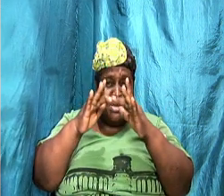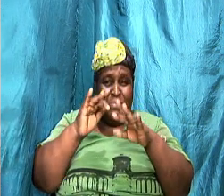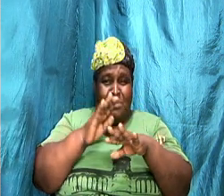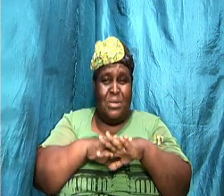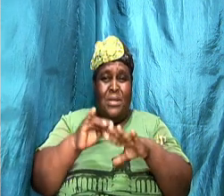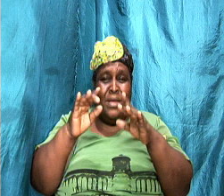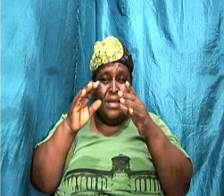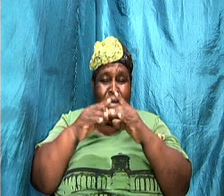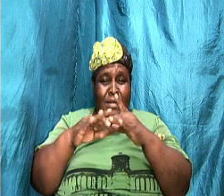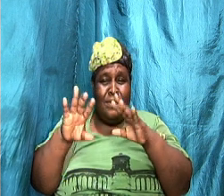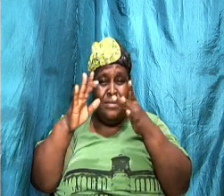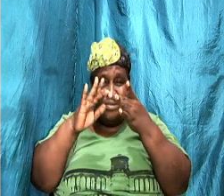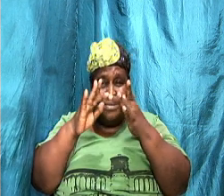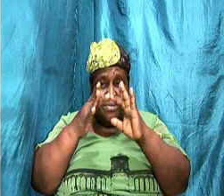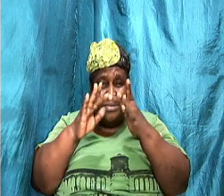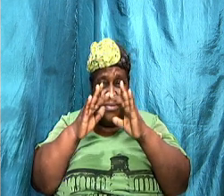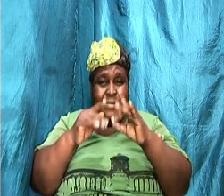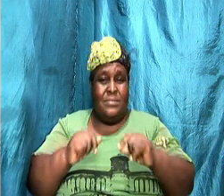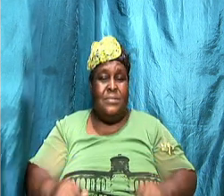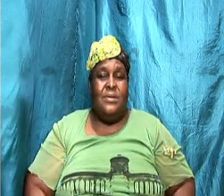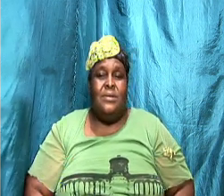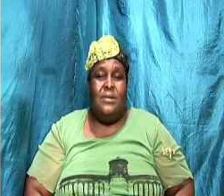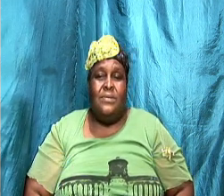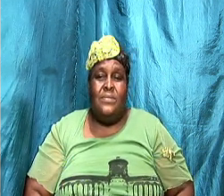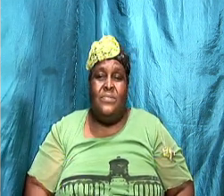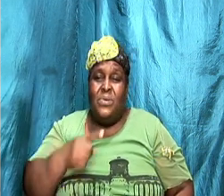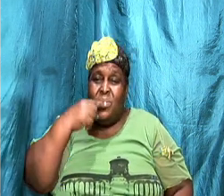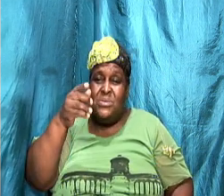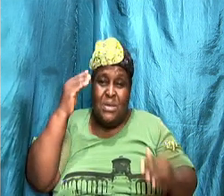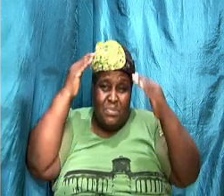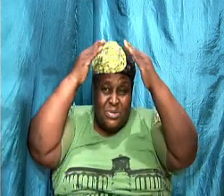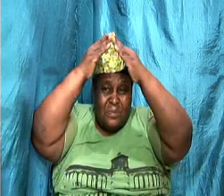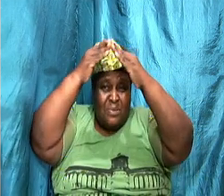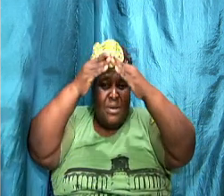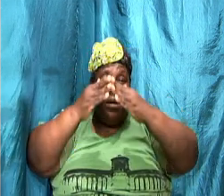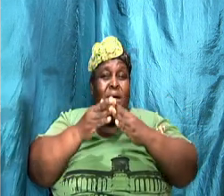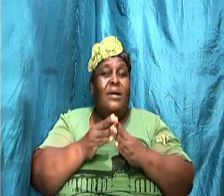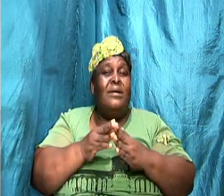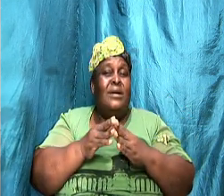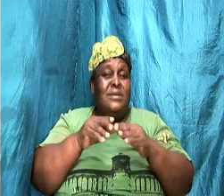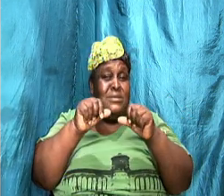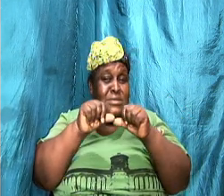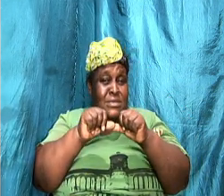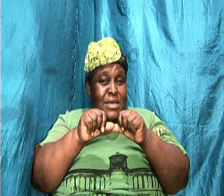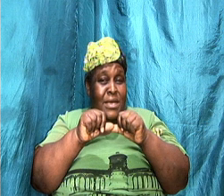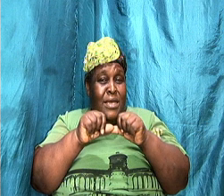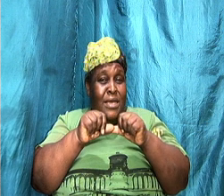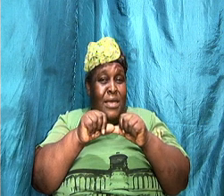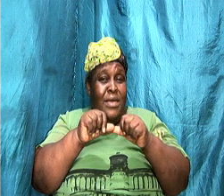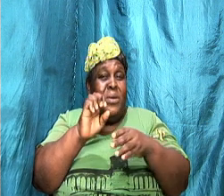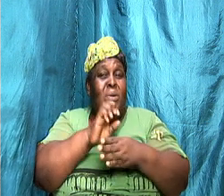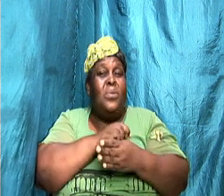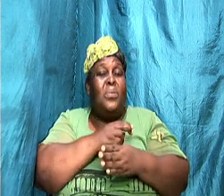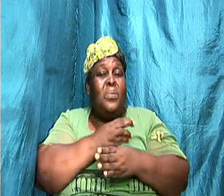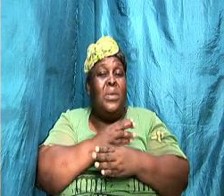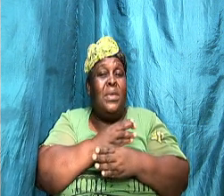under the 10 but look here if you say bishop i'm going to spend a weekend in the country me and my family bishop not going kill you